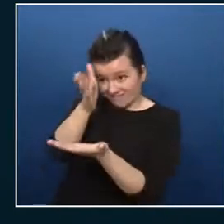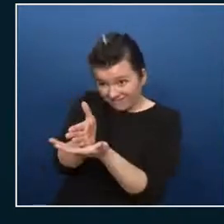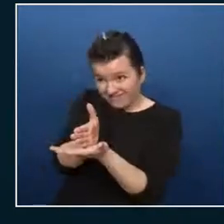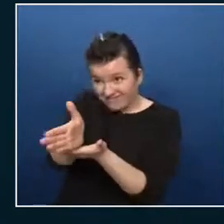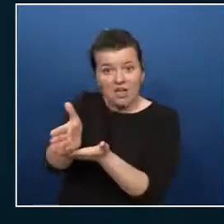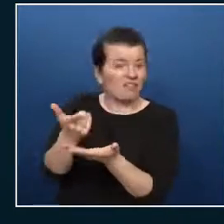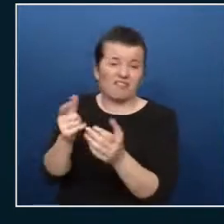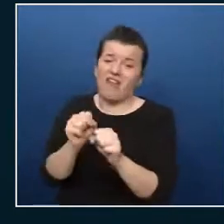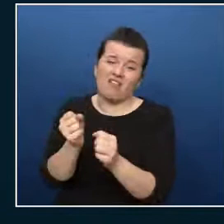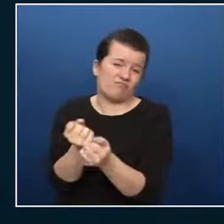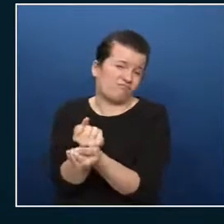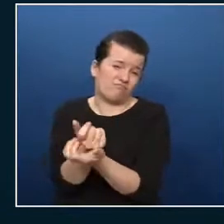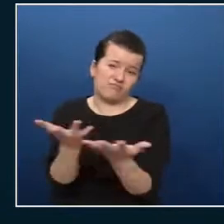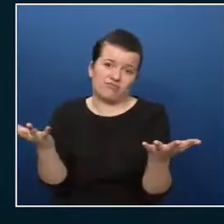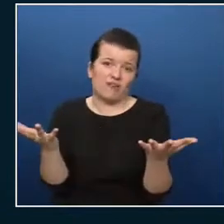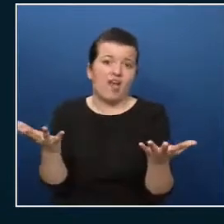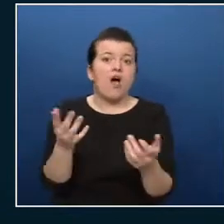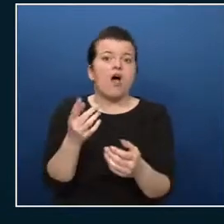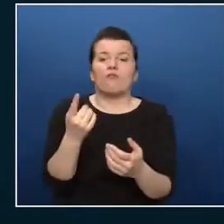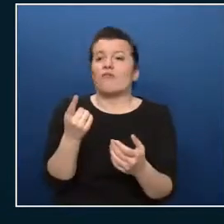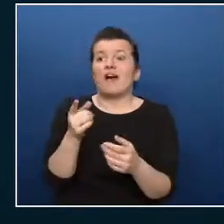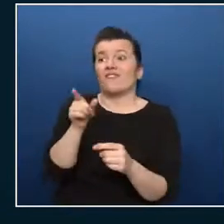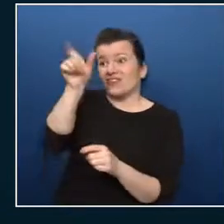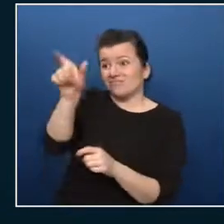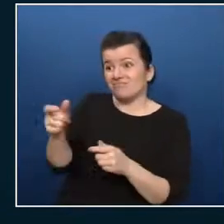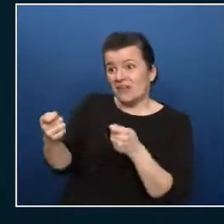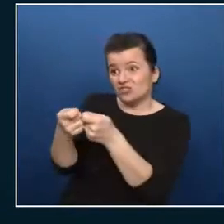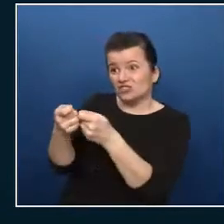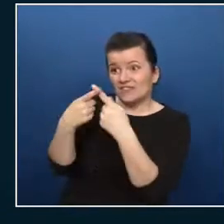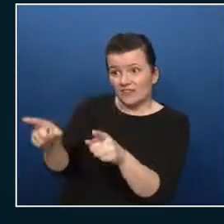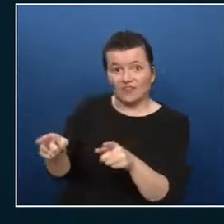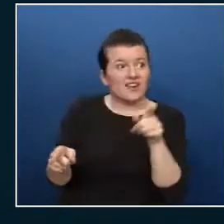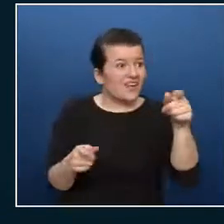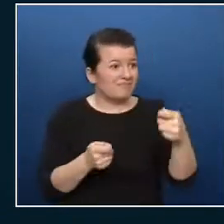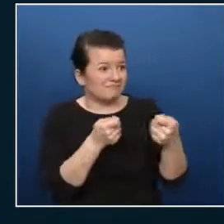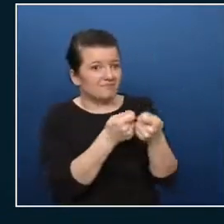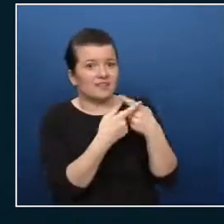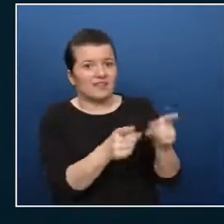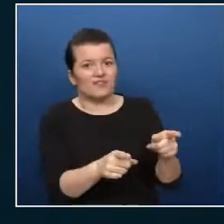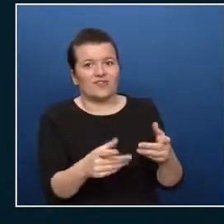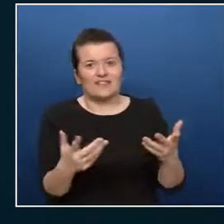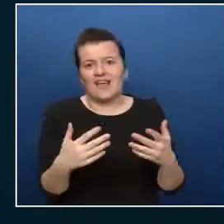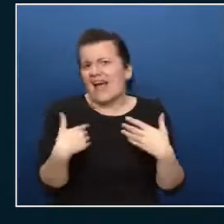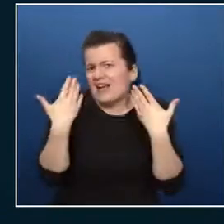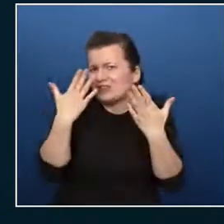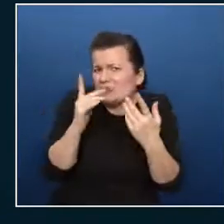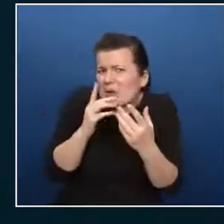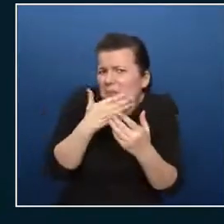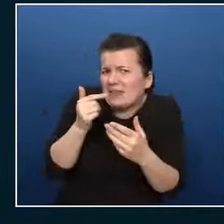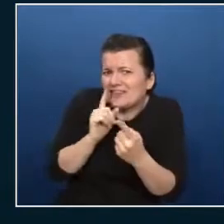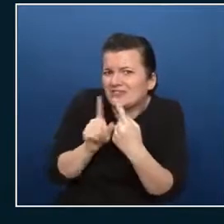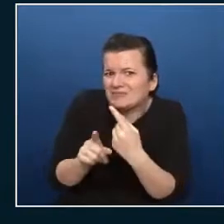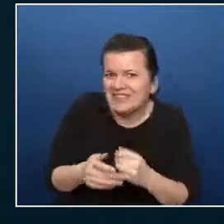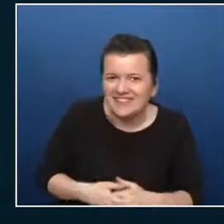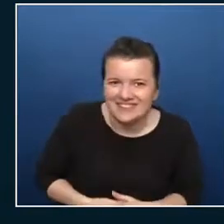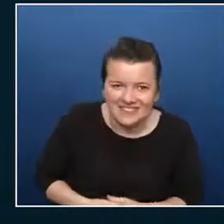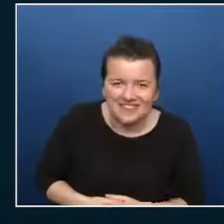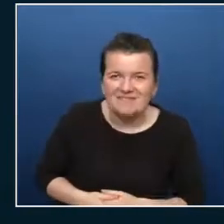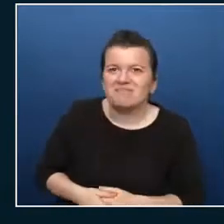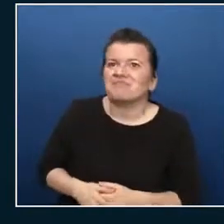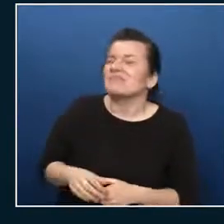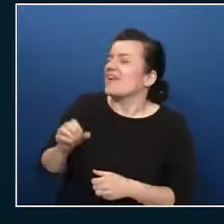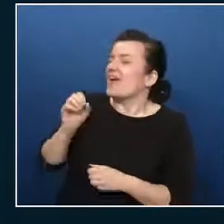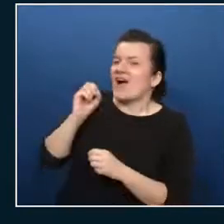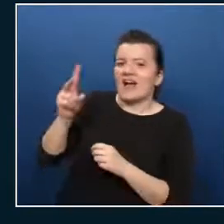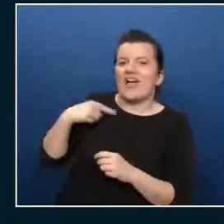yeah now what else to say right so we'll just reference your articles then and